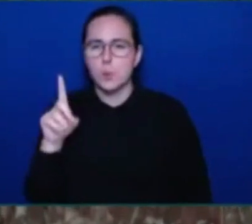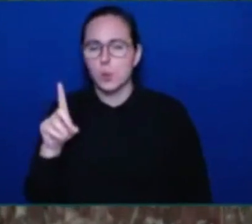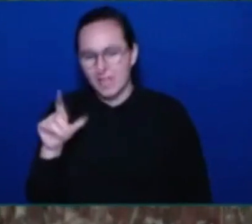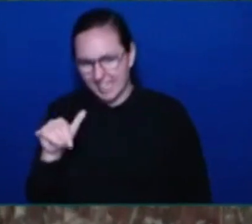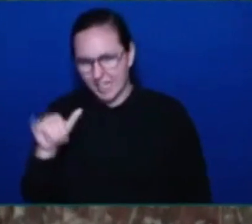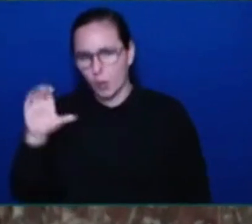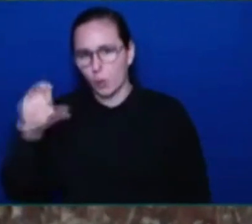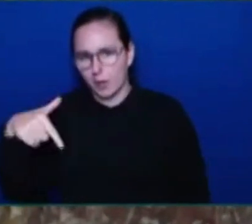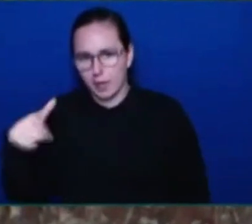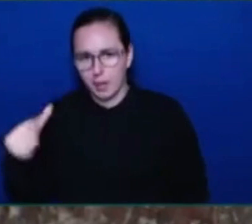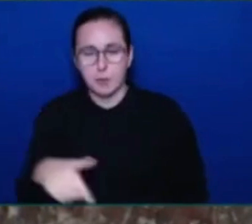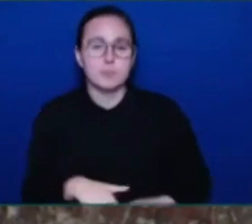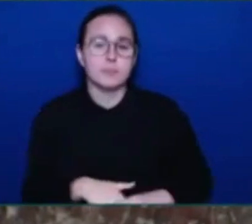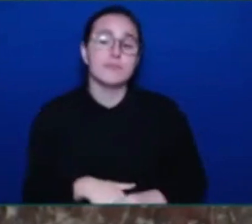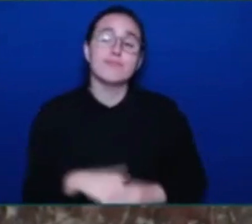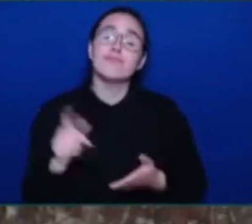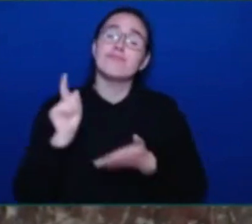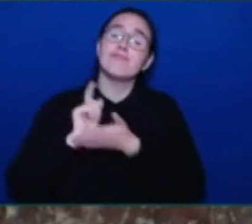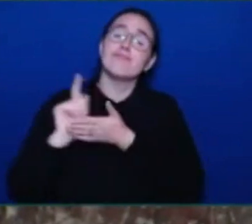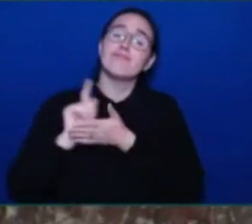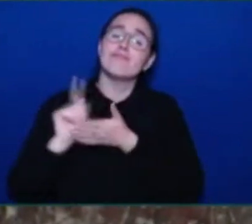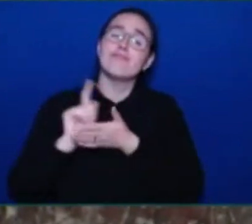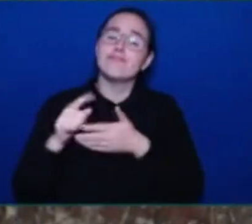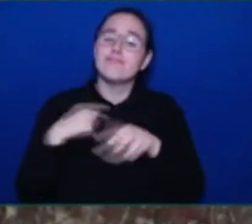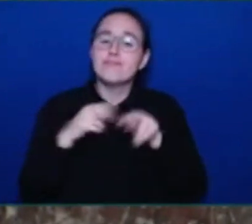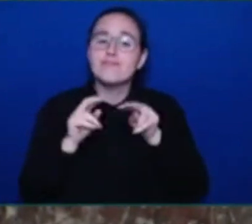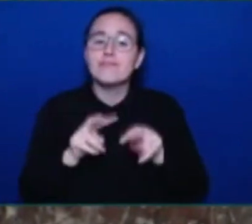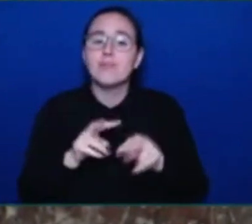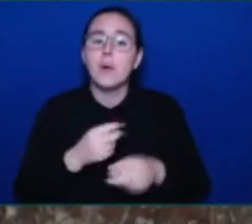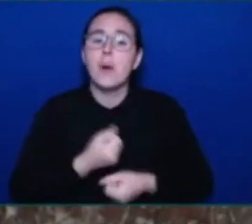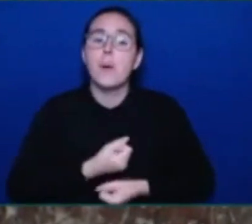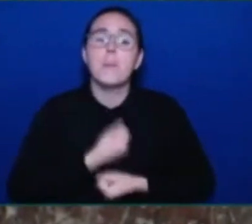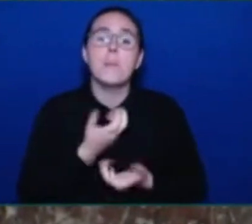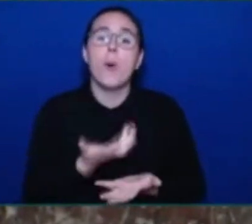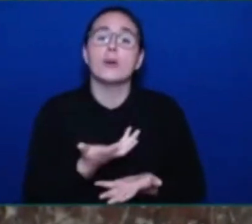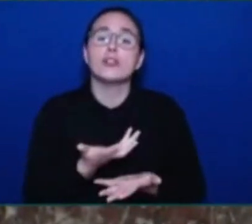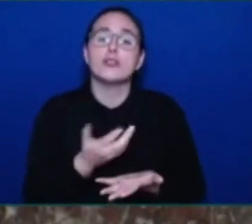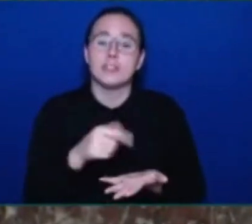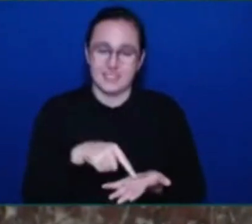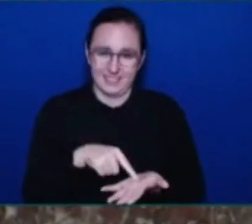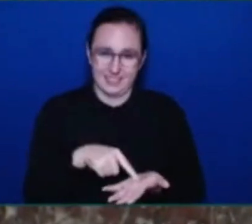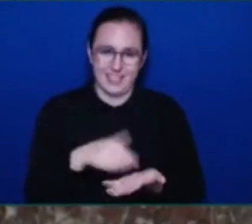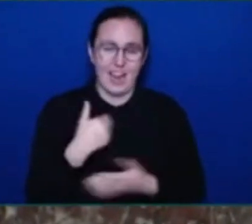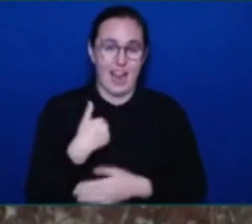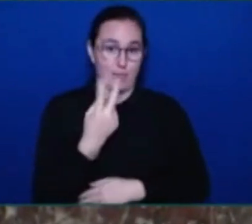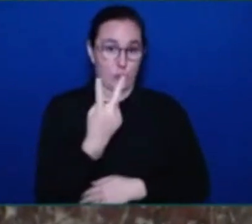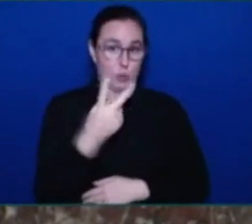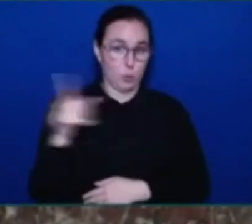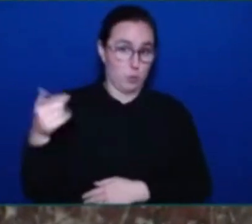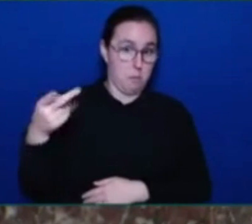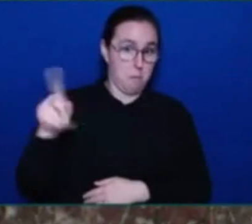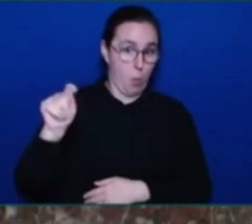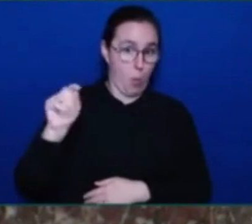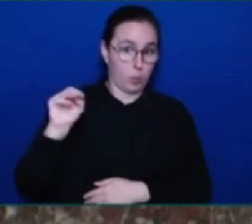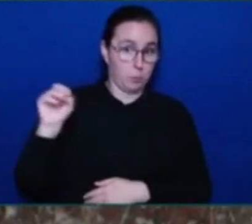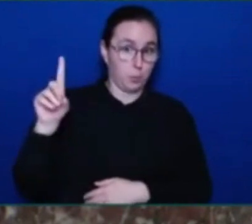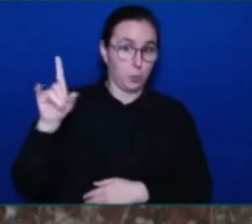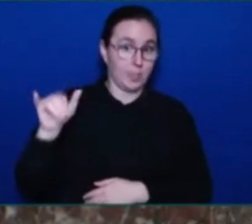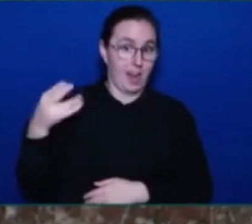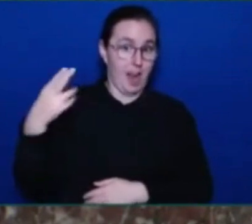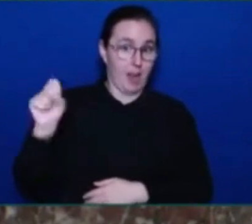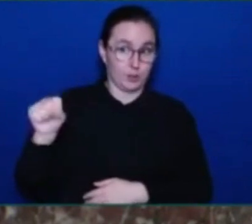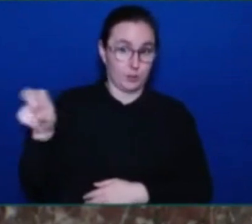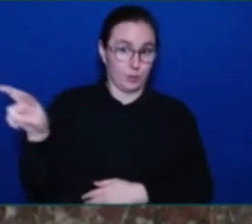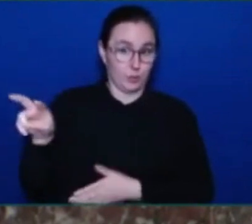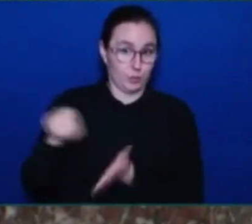from two Port Moody secondary students during our morning reflections. I put a call out for poetry a few months ago because I